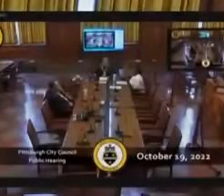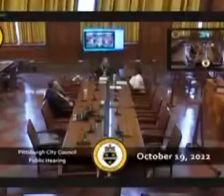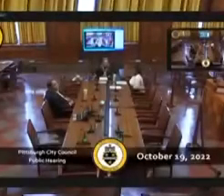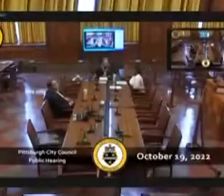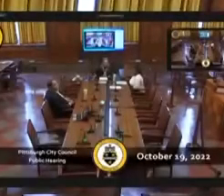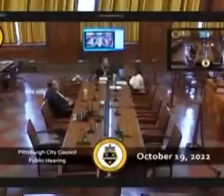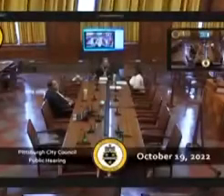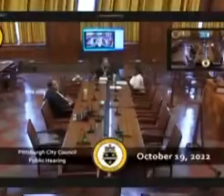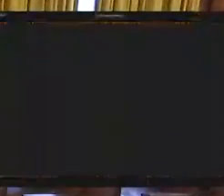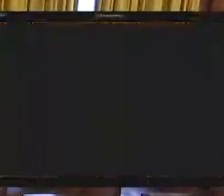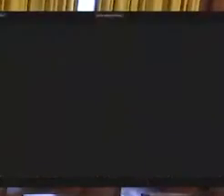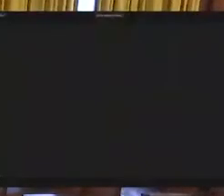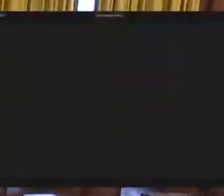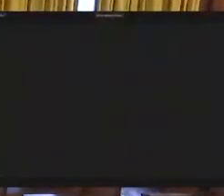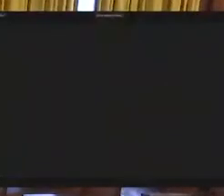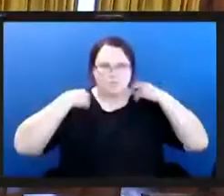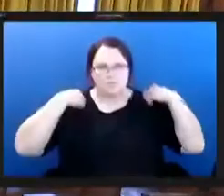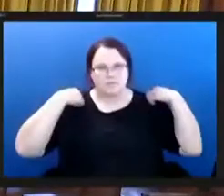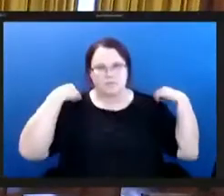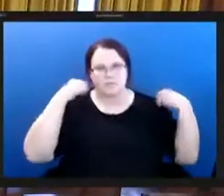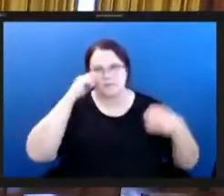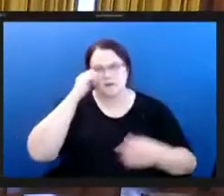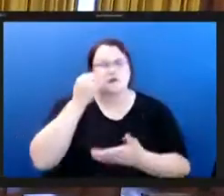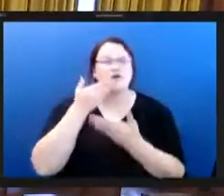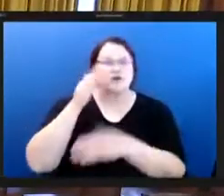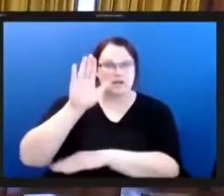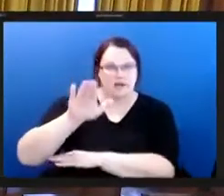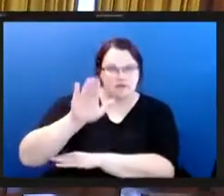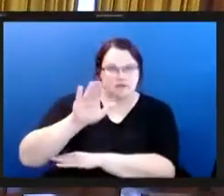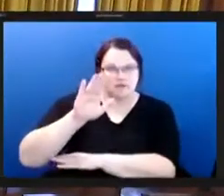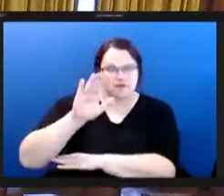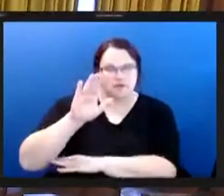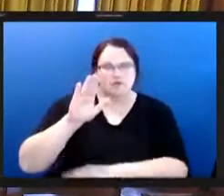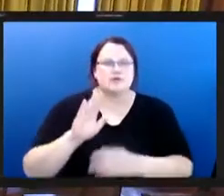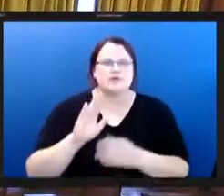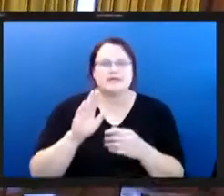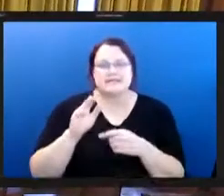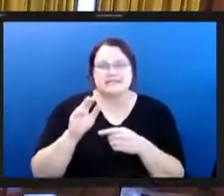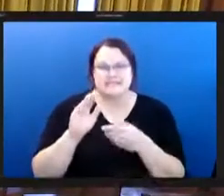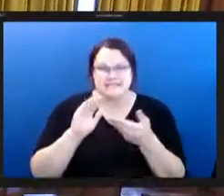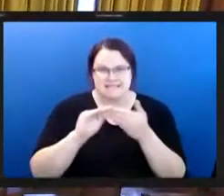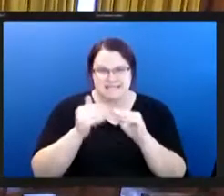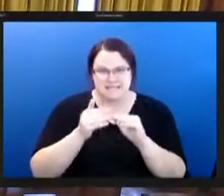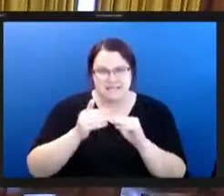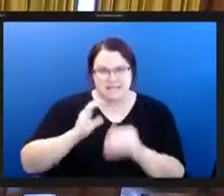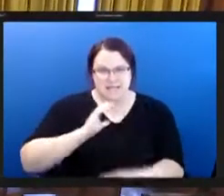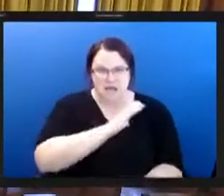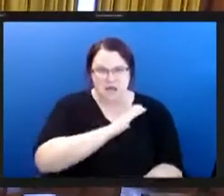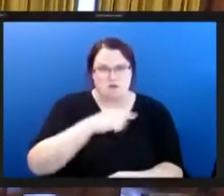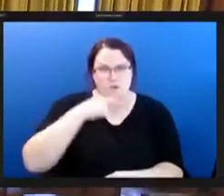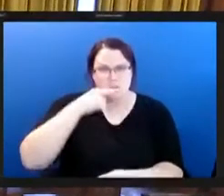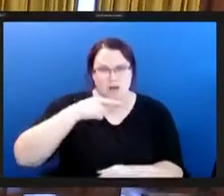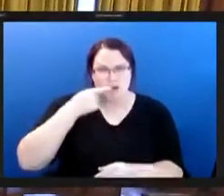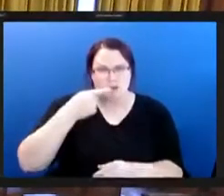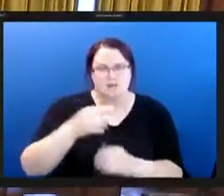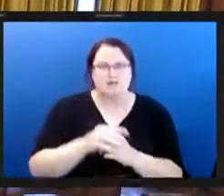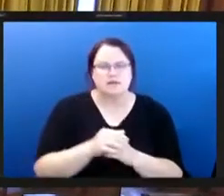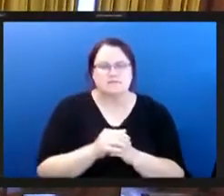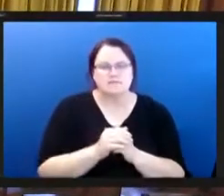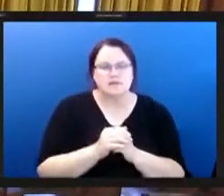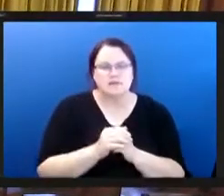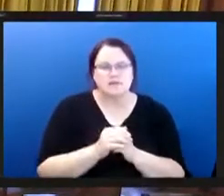good afternoon and welcome to pittsburgh city council's public hearing uh today is wednesday october